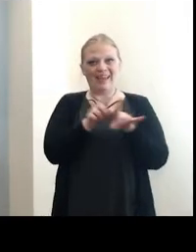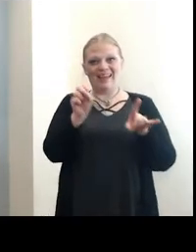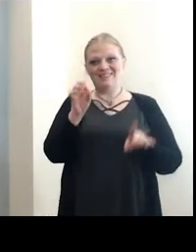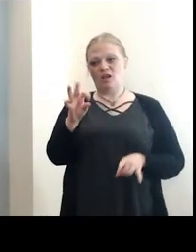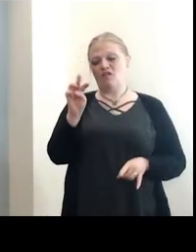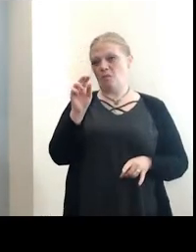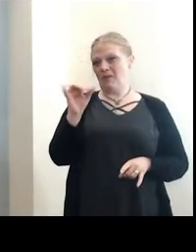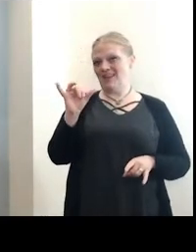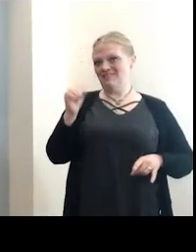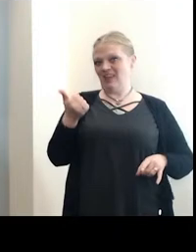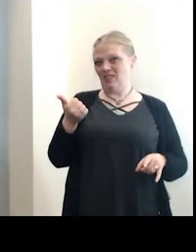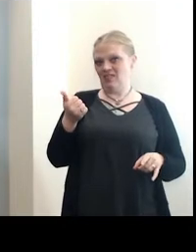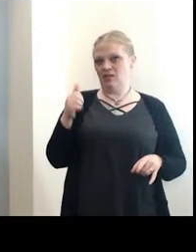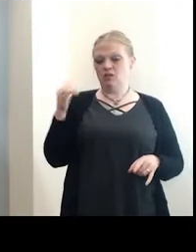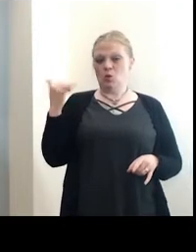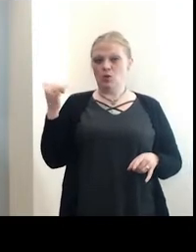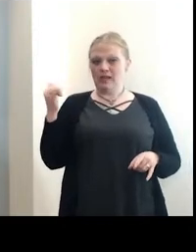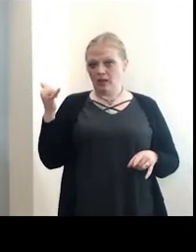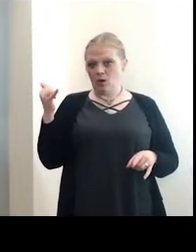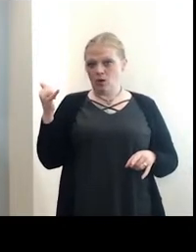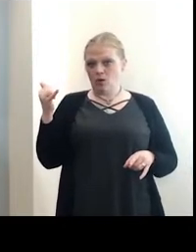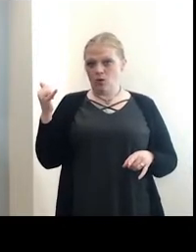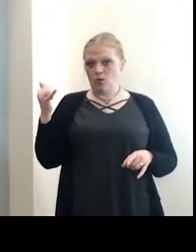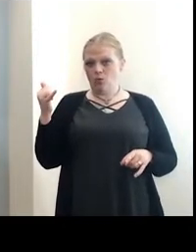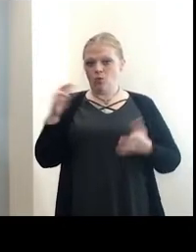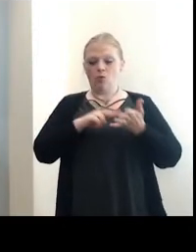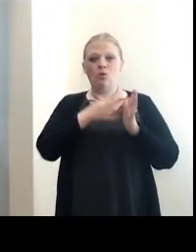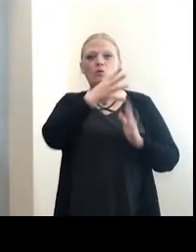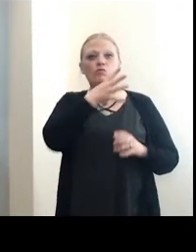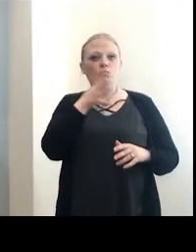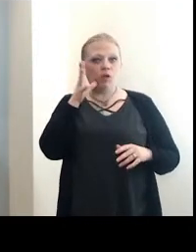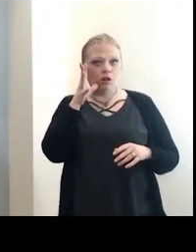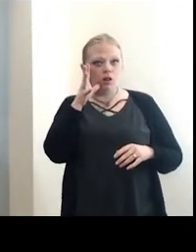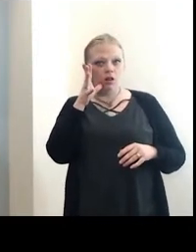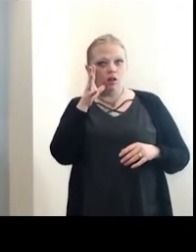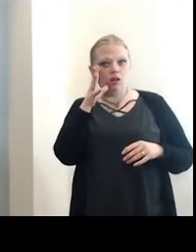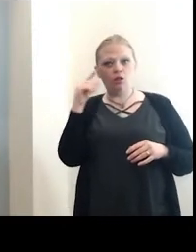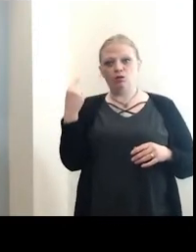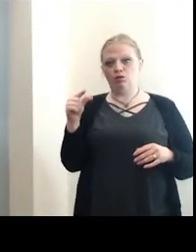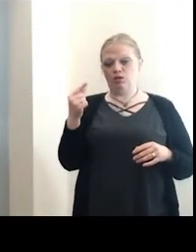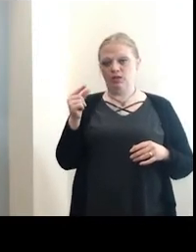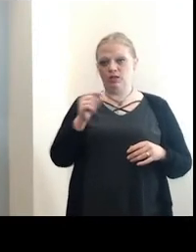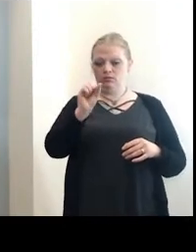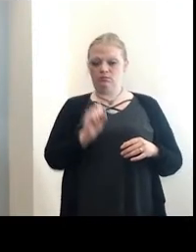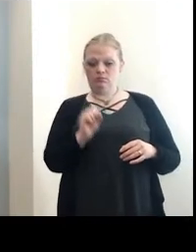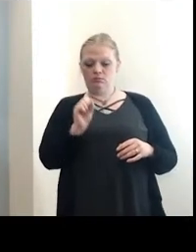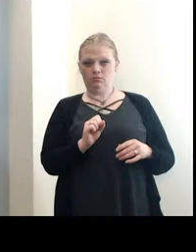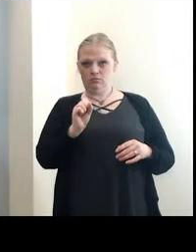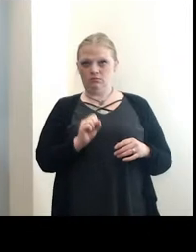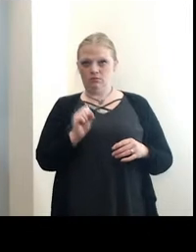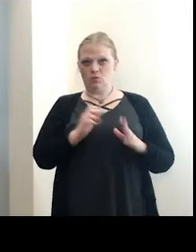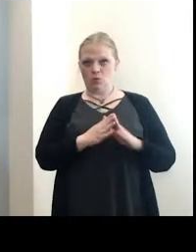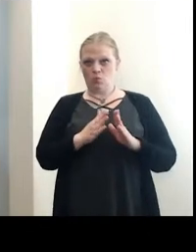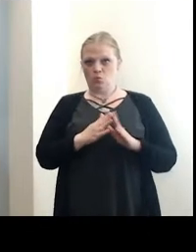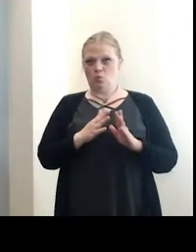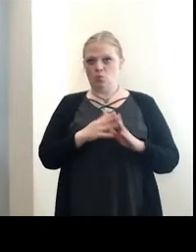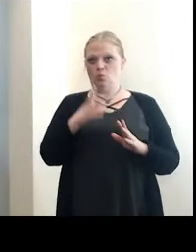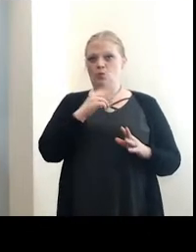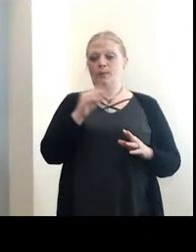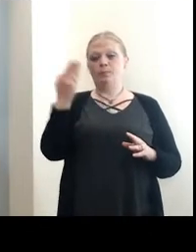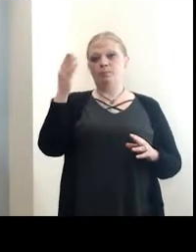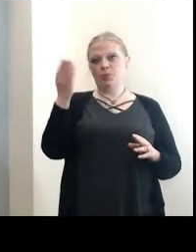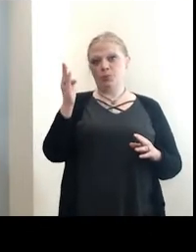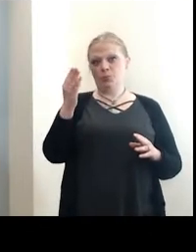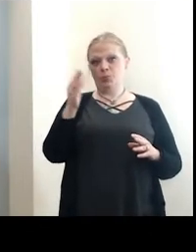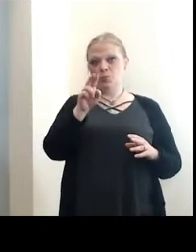10th. So the yellow is corresponds to rural zip codes, the green corresponds to suburban zip codes, and the blue